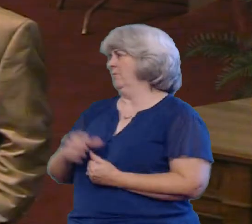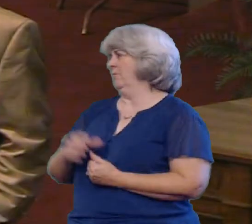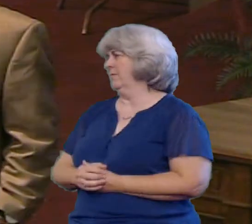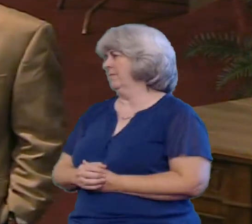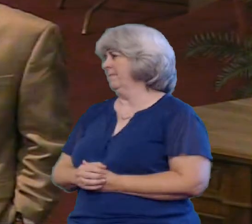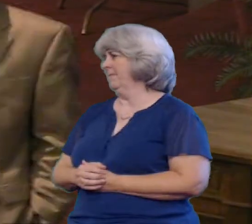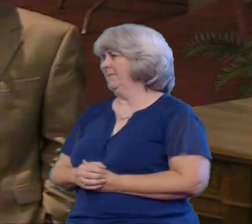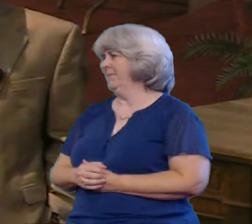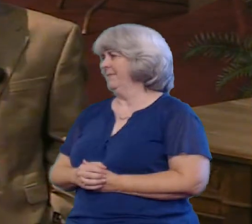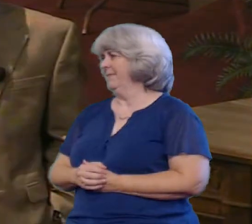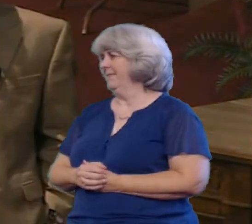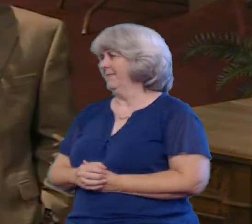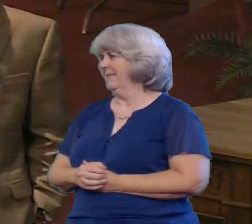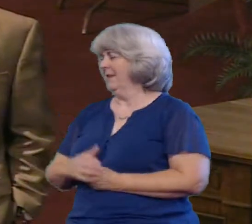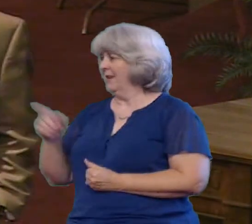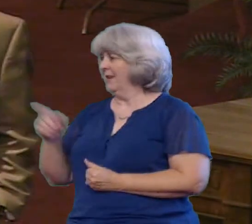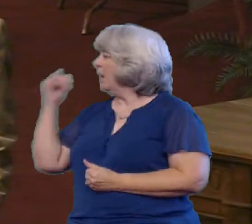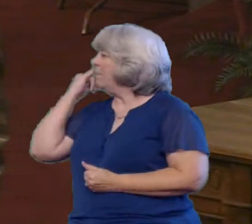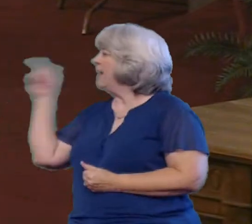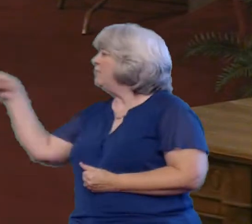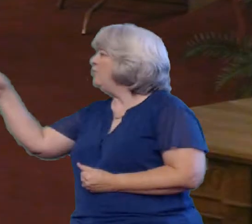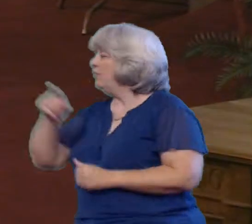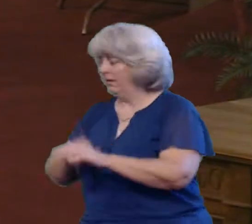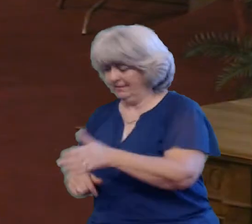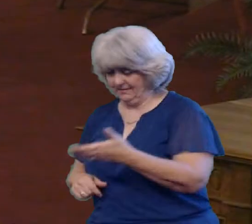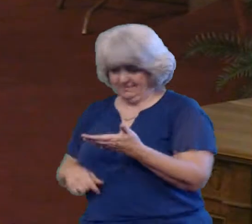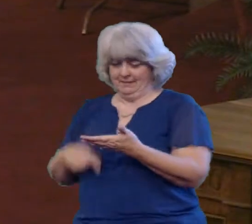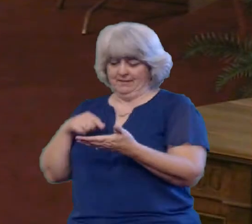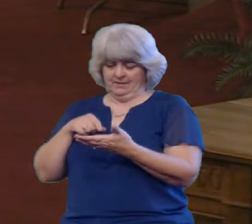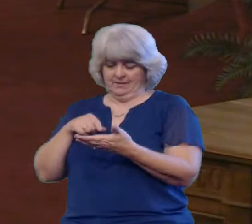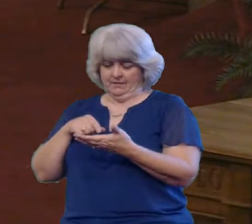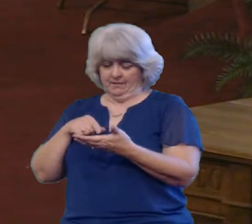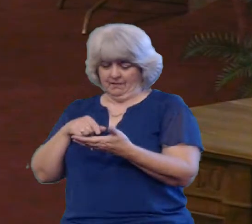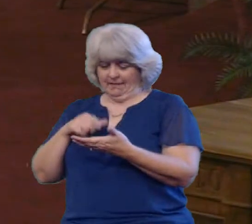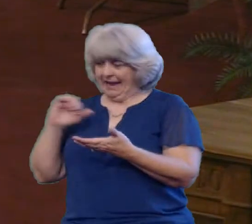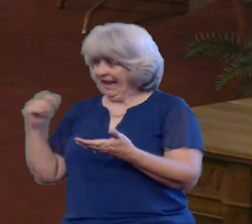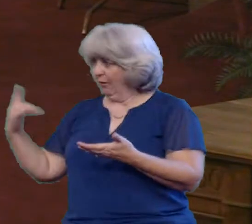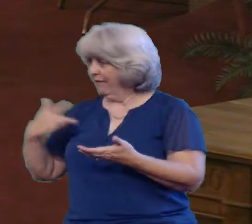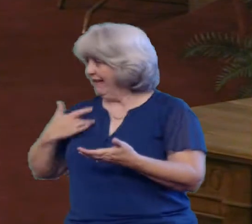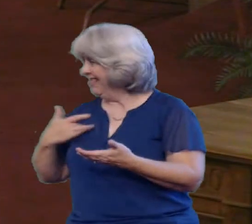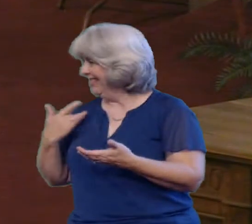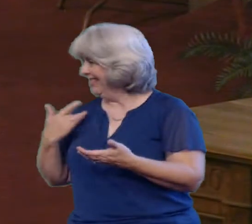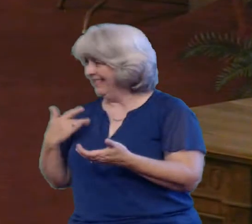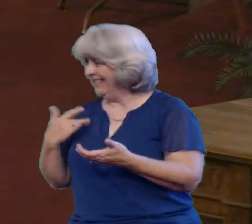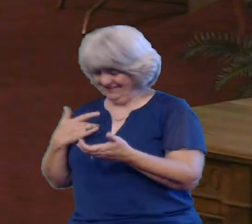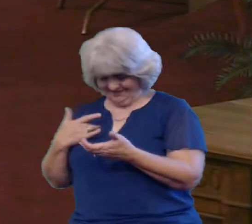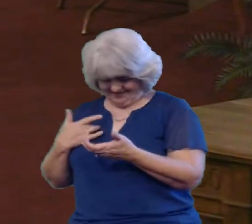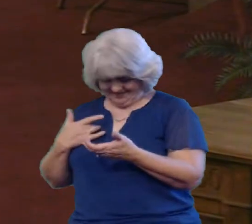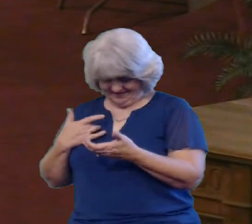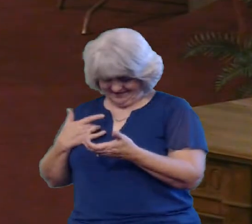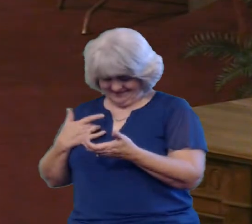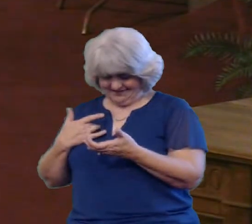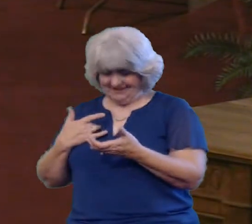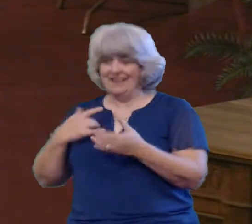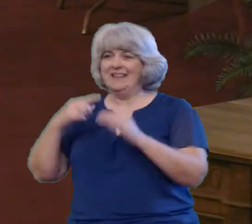Wouldn't we just love to get a text message like that during the day An email, a phone call Just to know that